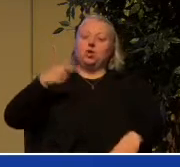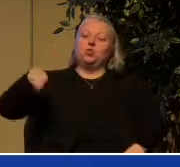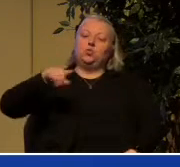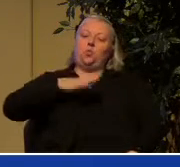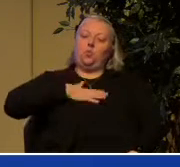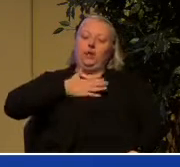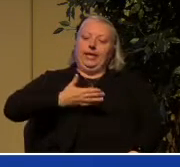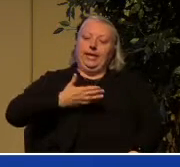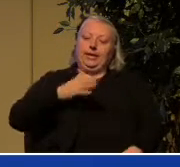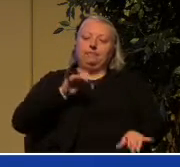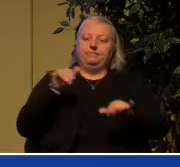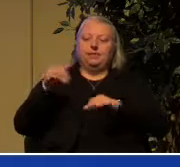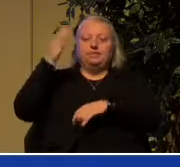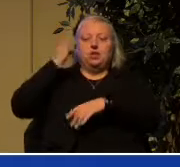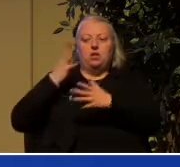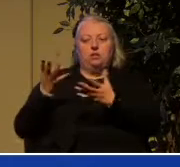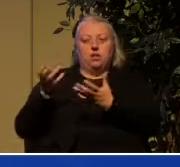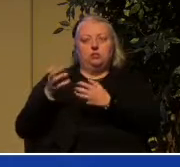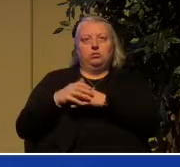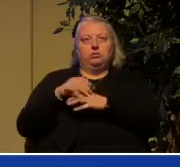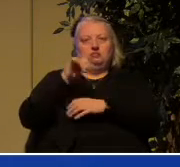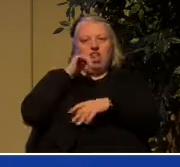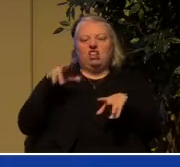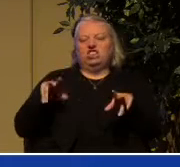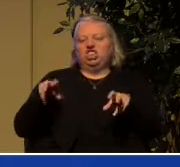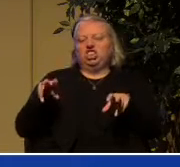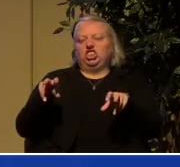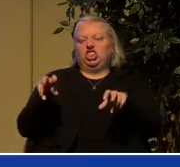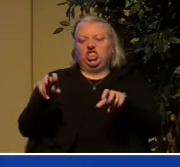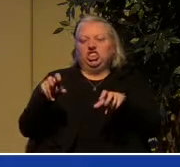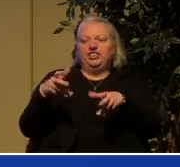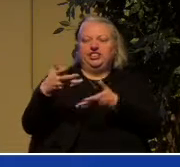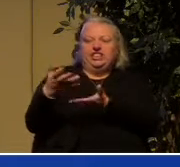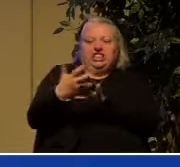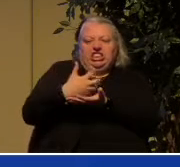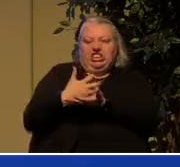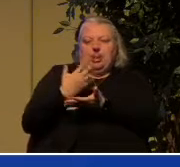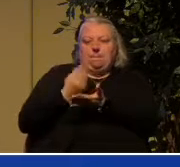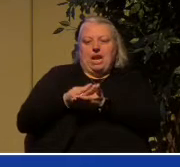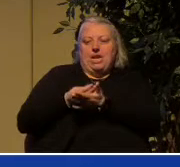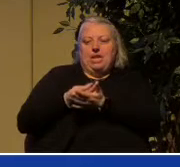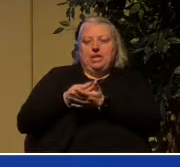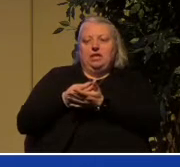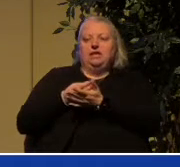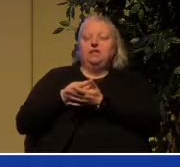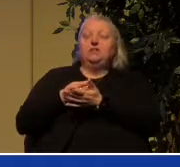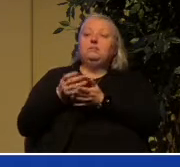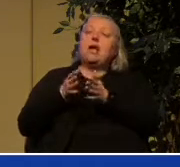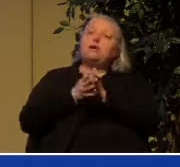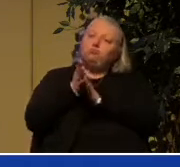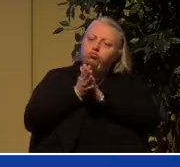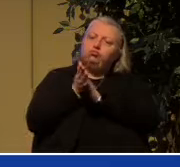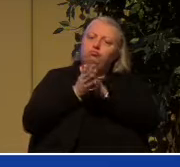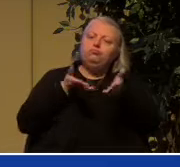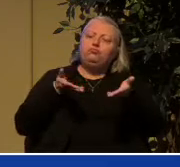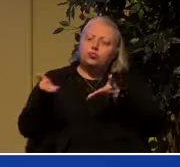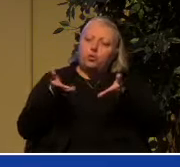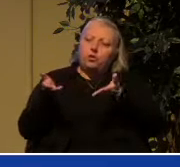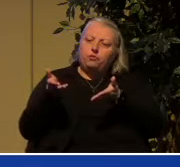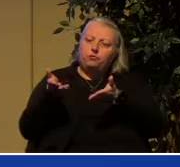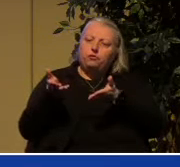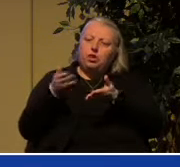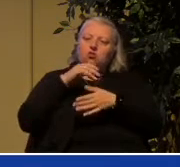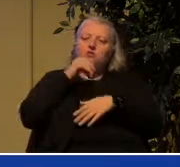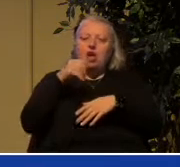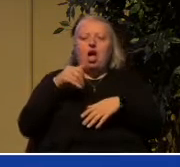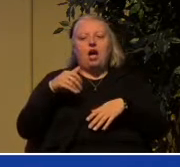God wants you to be. Not greedy for money, but eager to serve, not lording it over those entrusted to